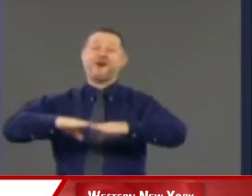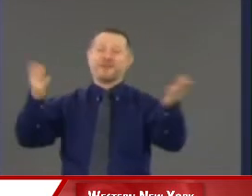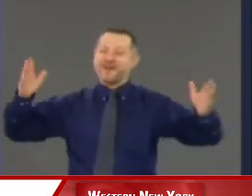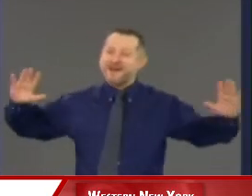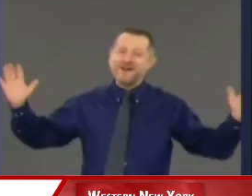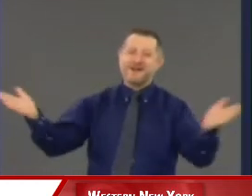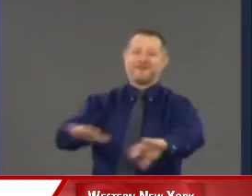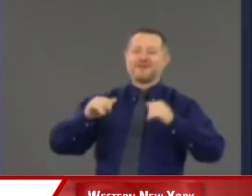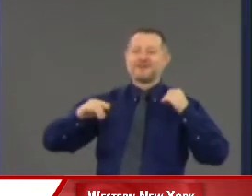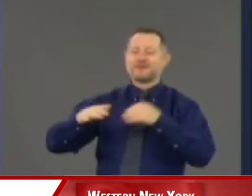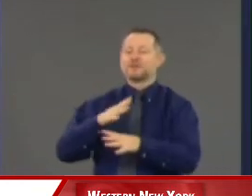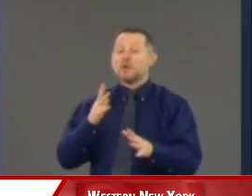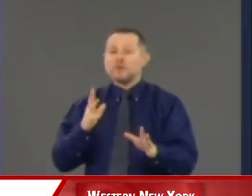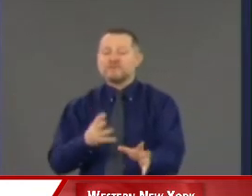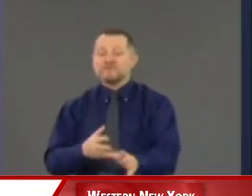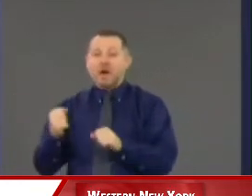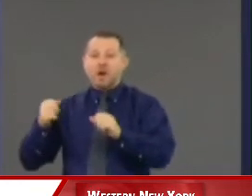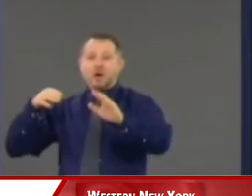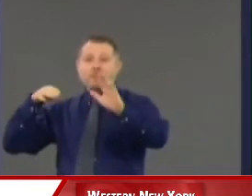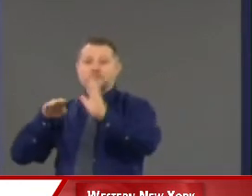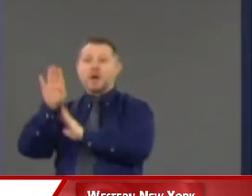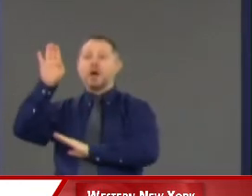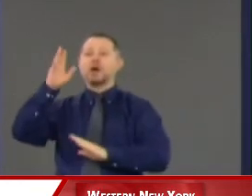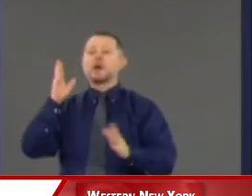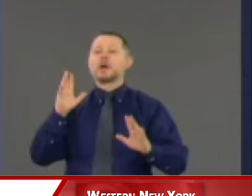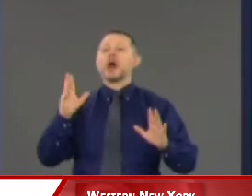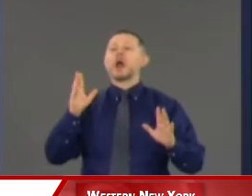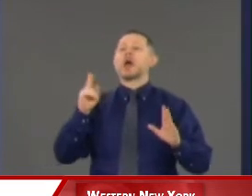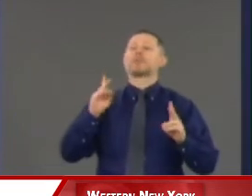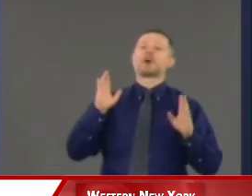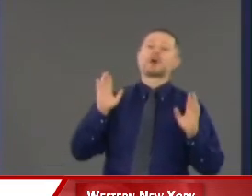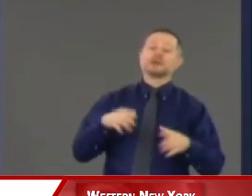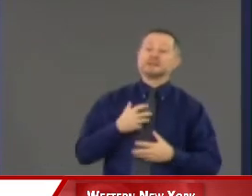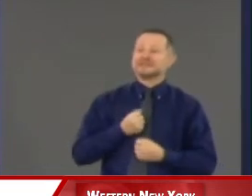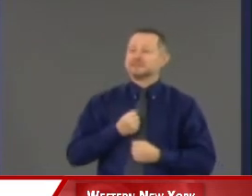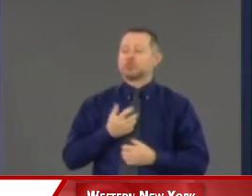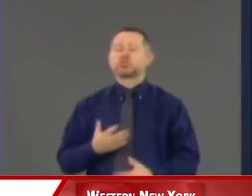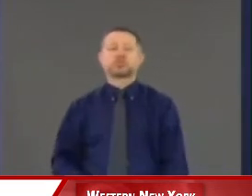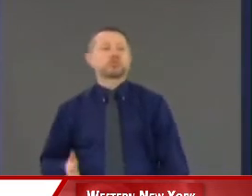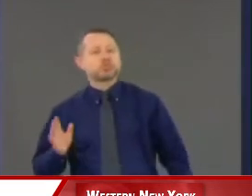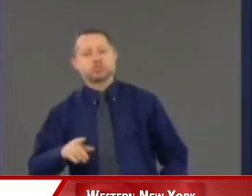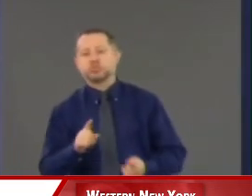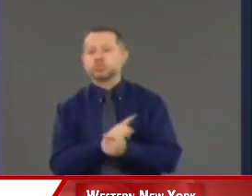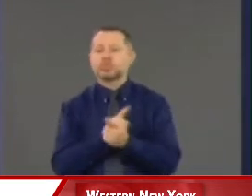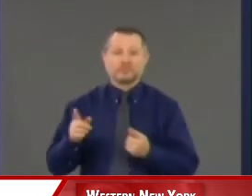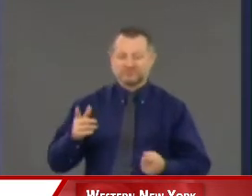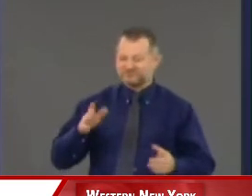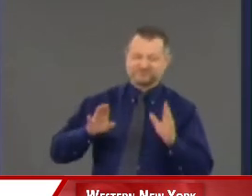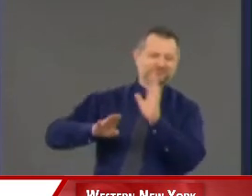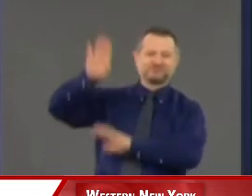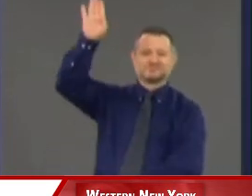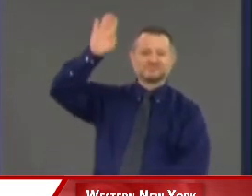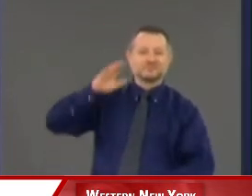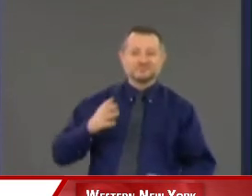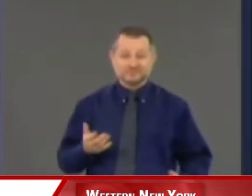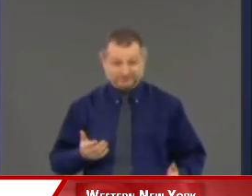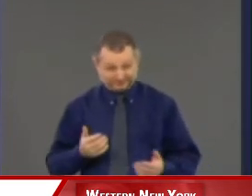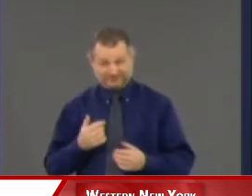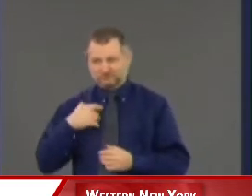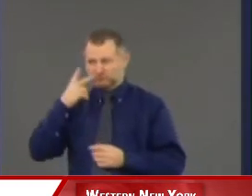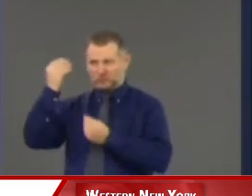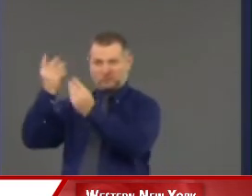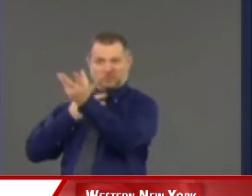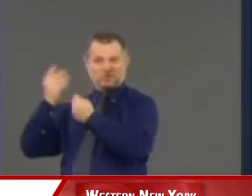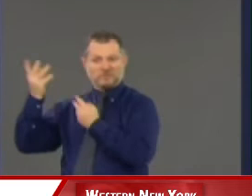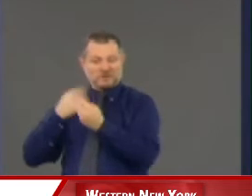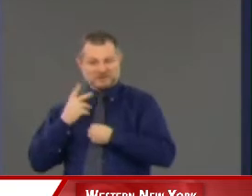not just opening too fast, but the discipline comes down. And I'm talking about the public. I understand what you're saying. There are many